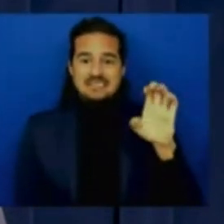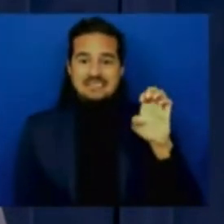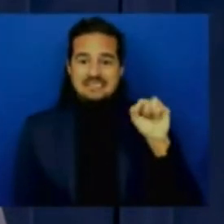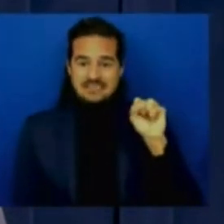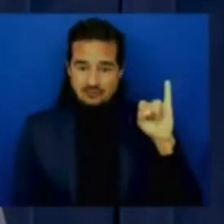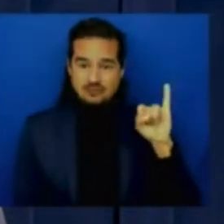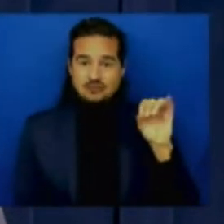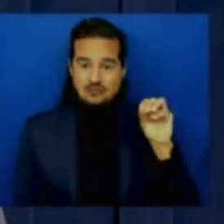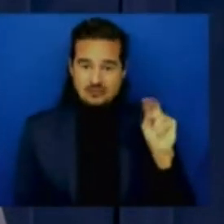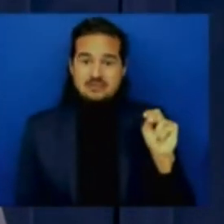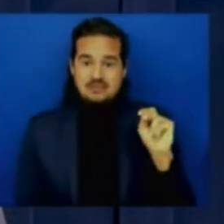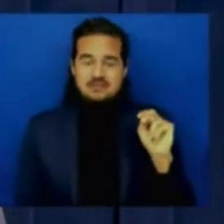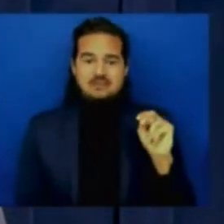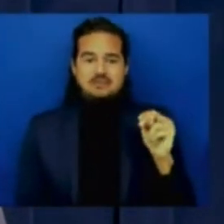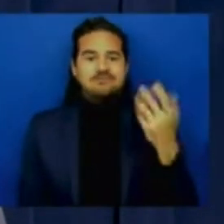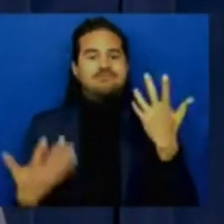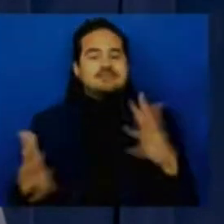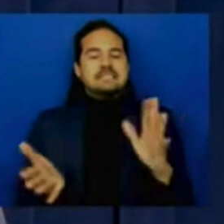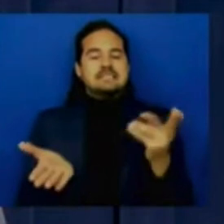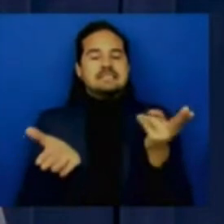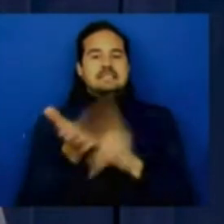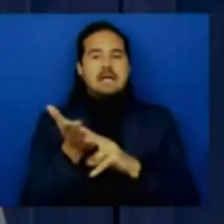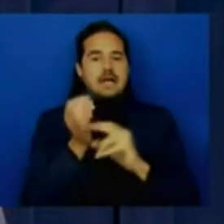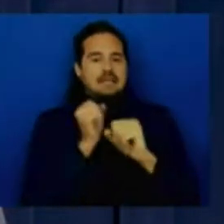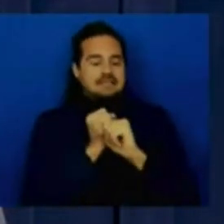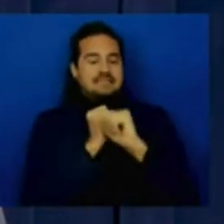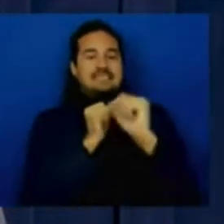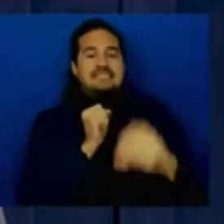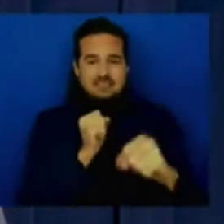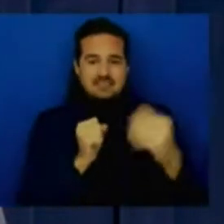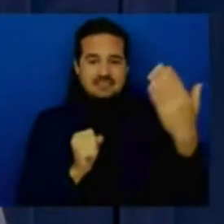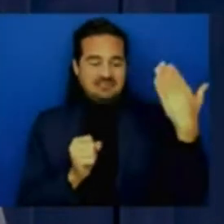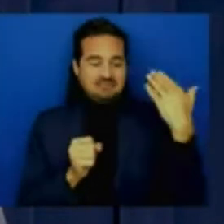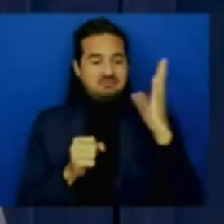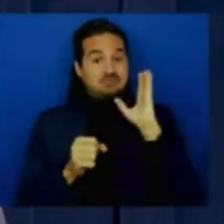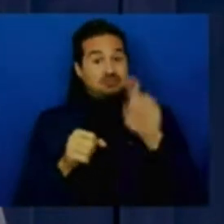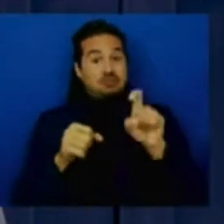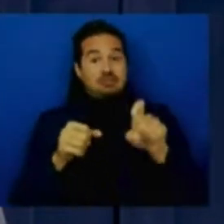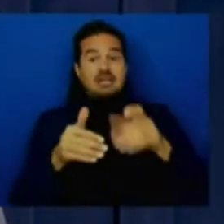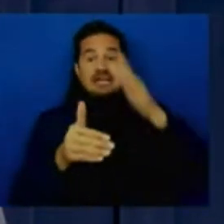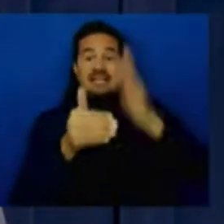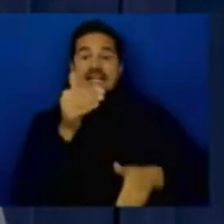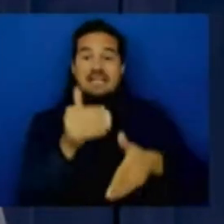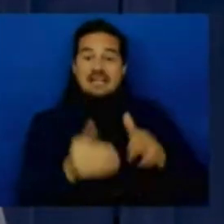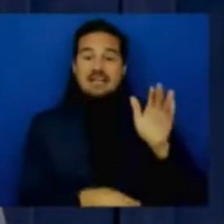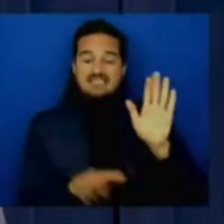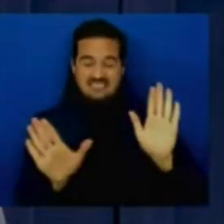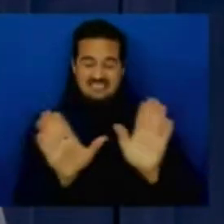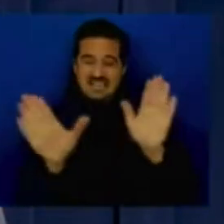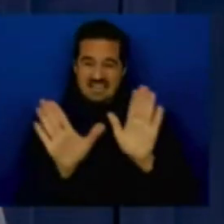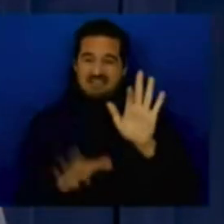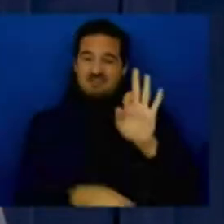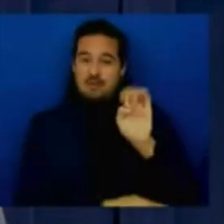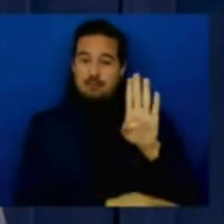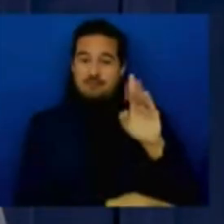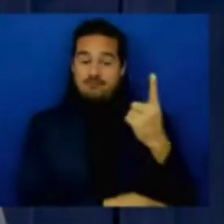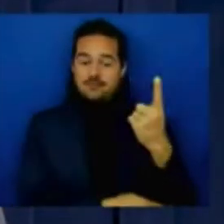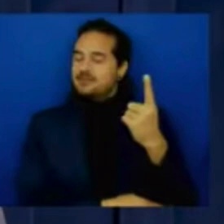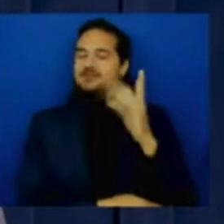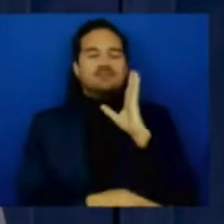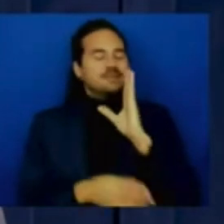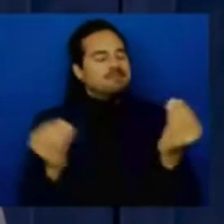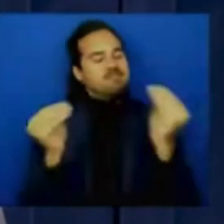of this year but also providing emergency relief 2.6 billion dollars drawing down those federal supports thank you